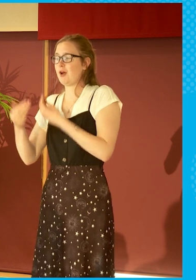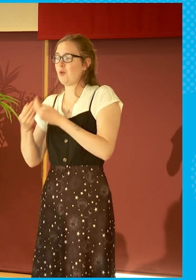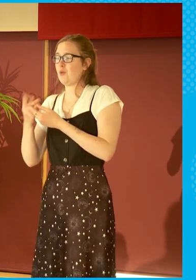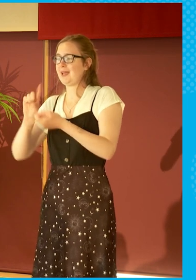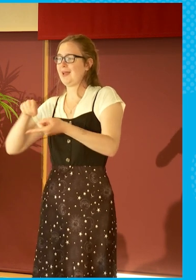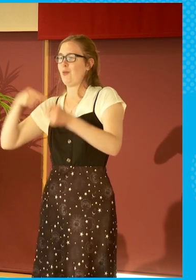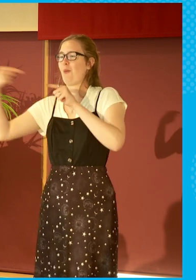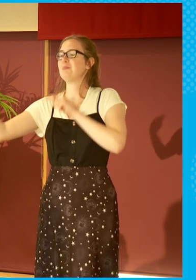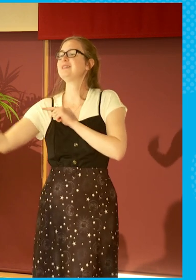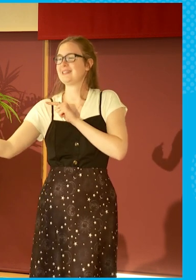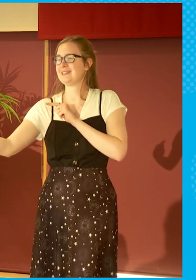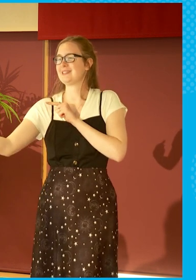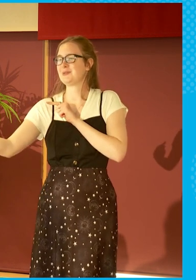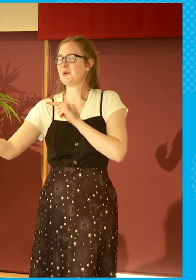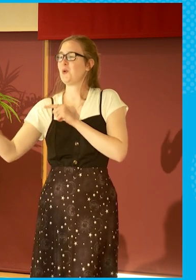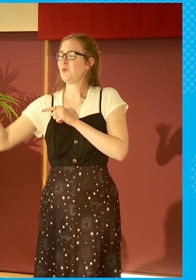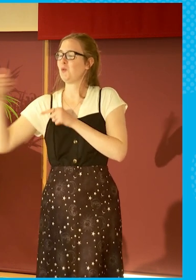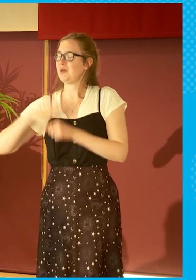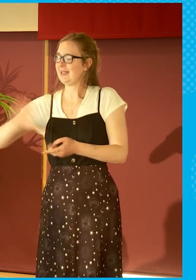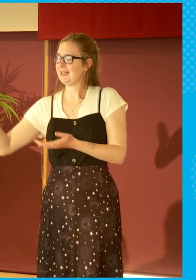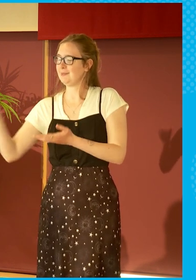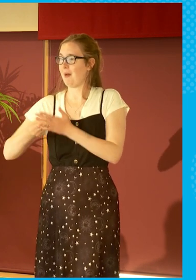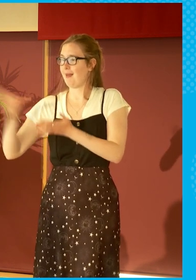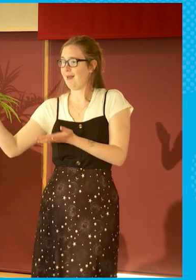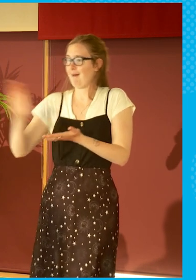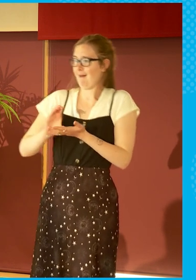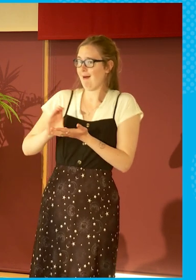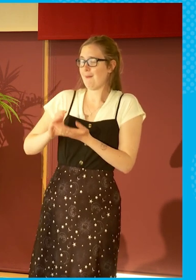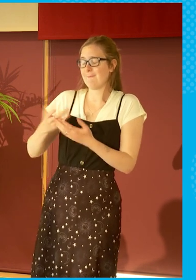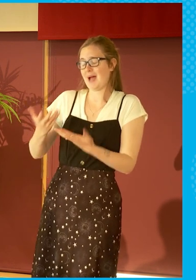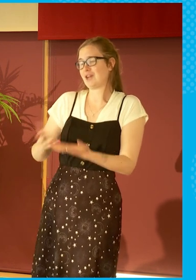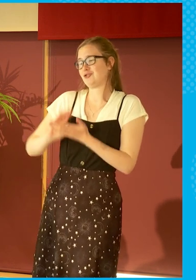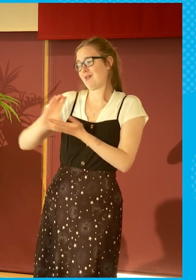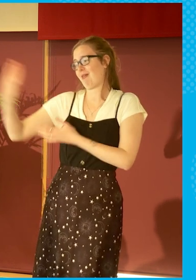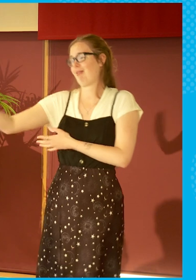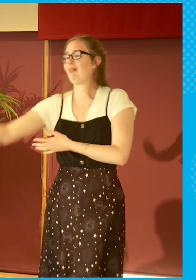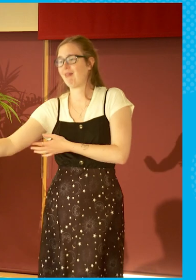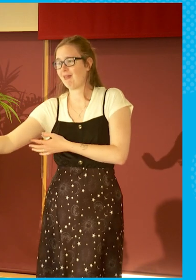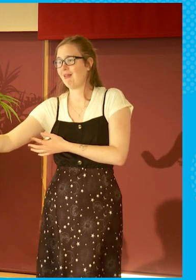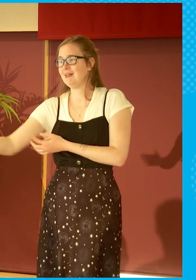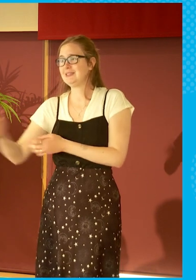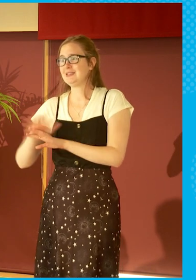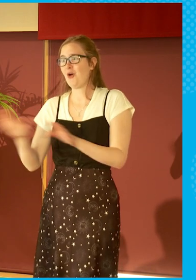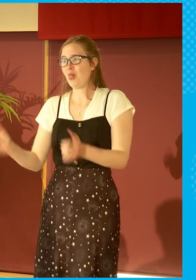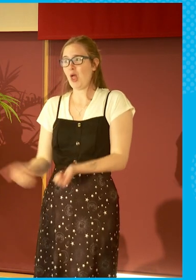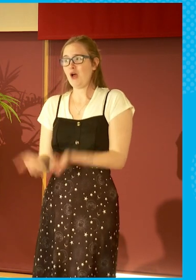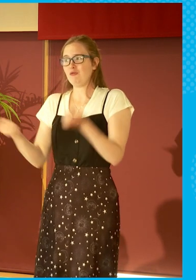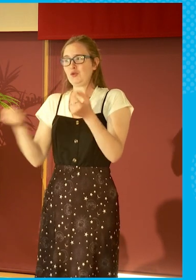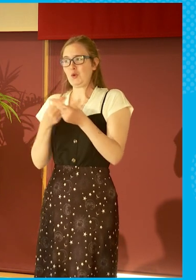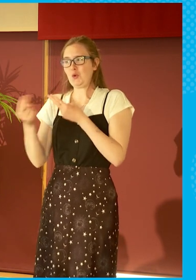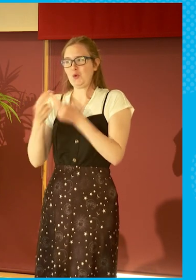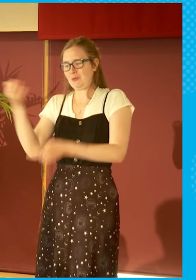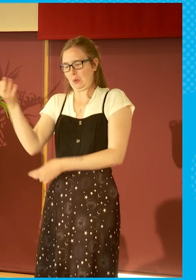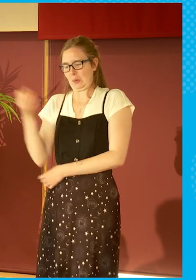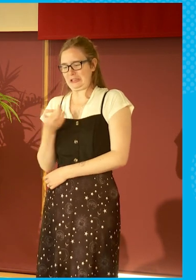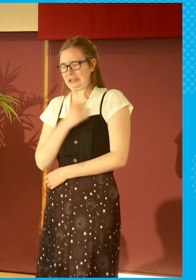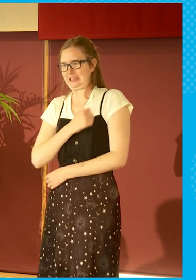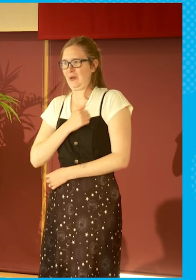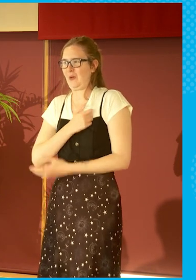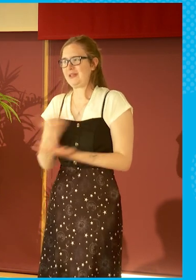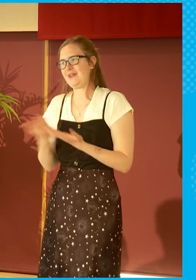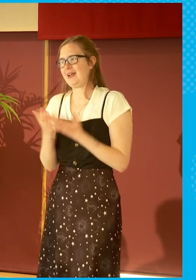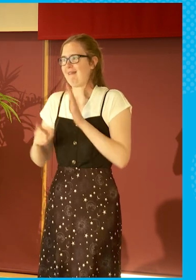of that, actually. So I'm afraid there's not much good news in this particular story.